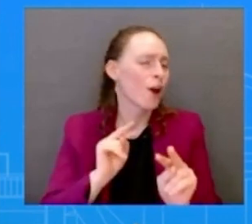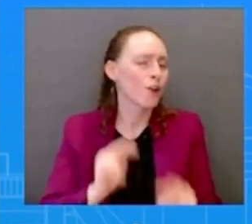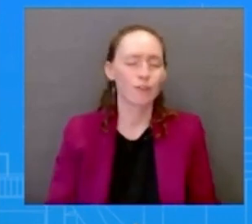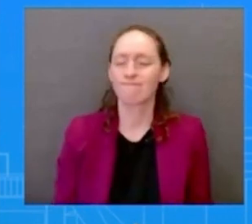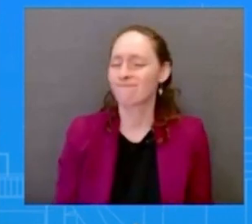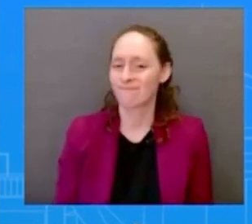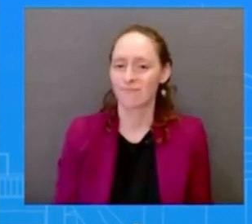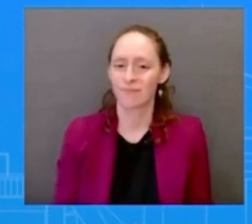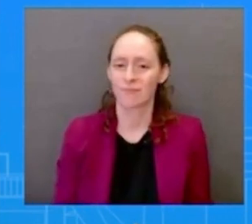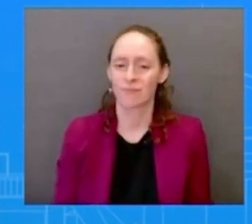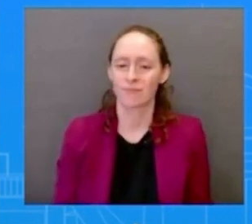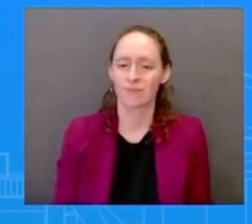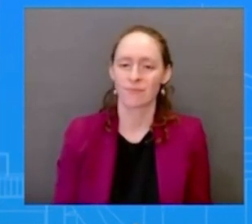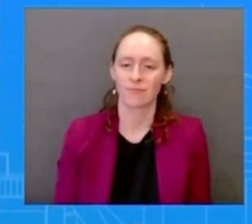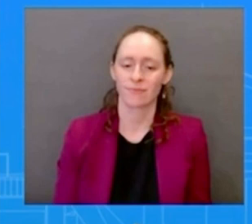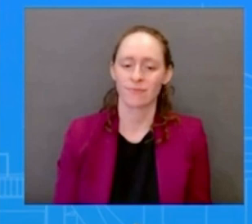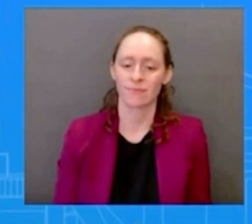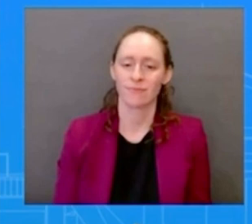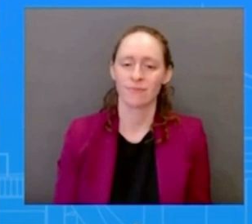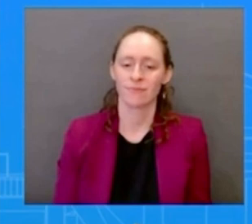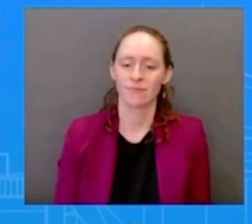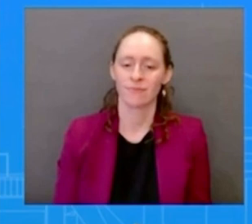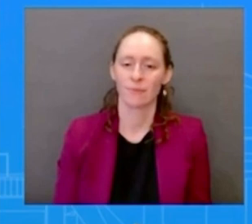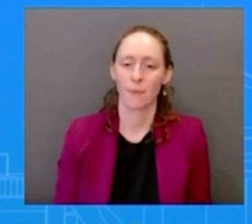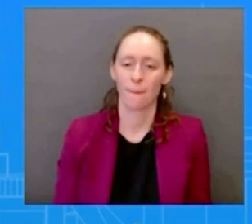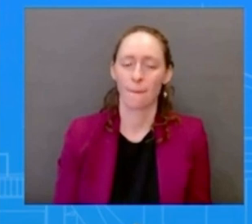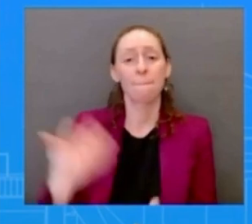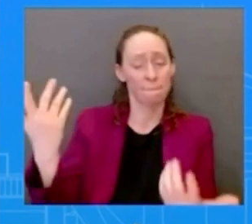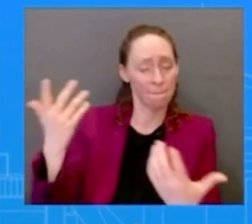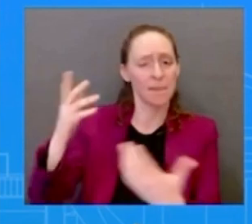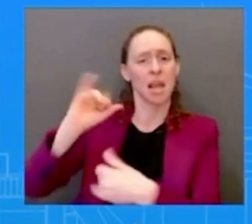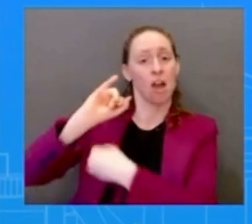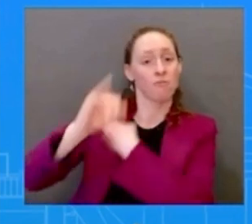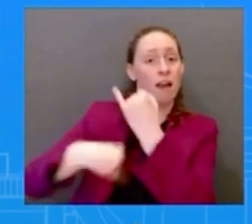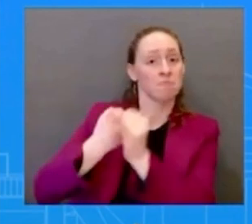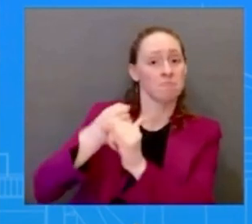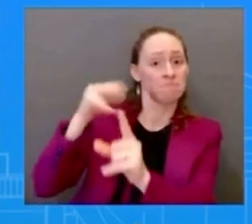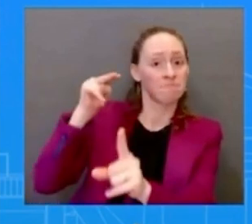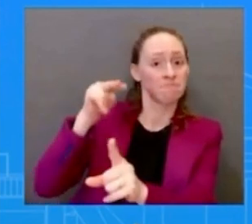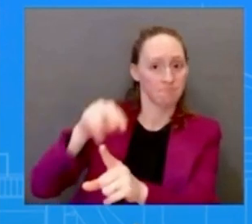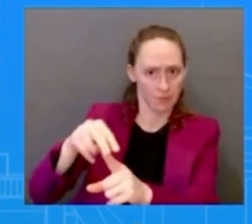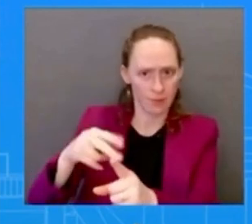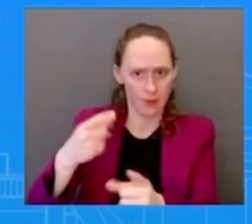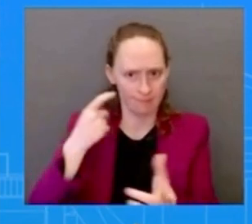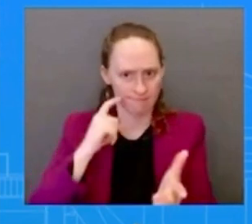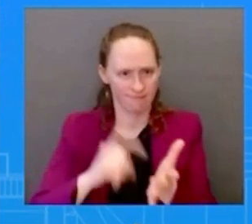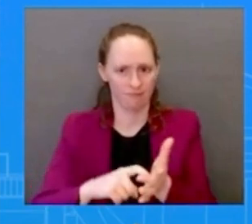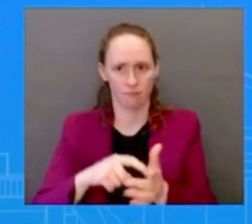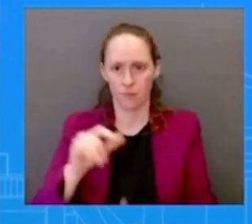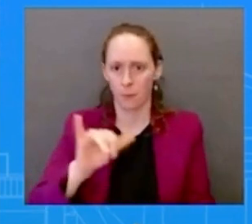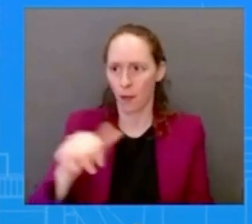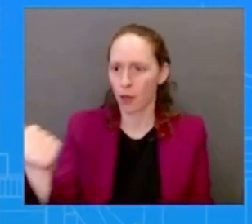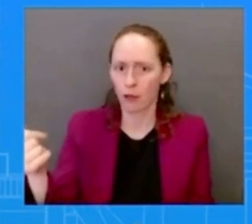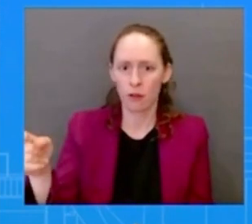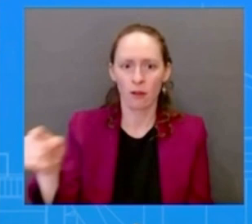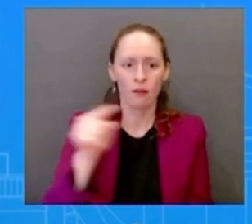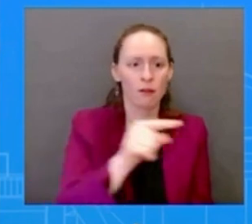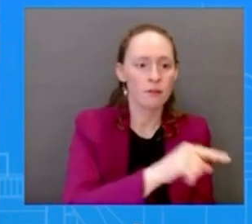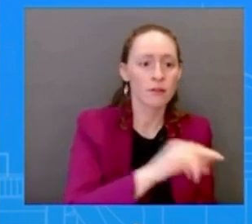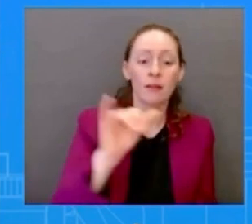front of the banking sector um you know we've seen trouble now with credit swiss the swiss authorities are stepping in offering a credit line